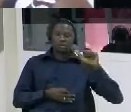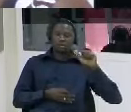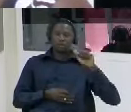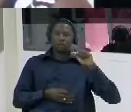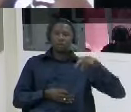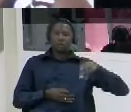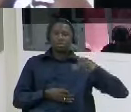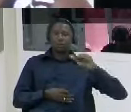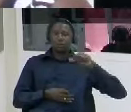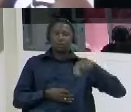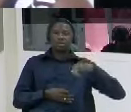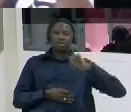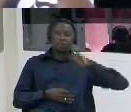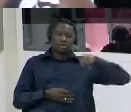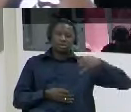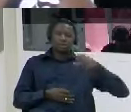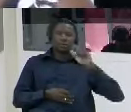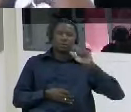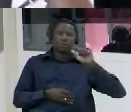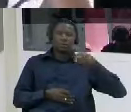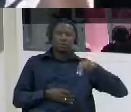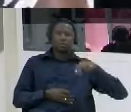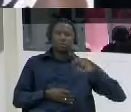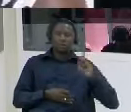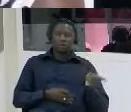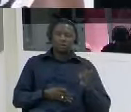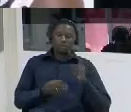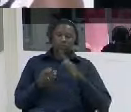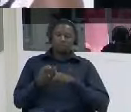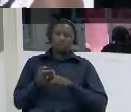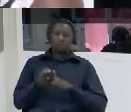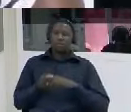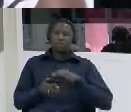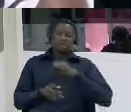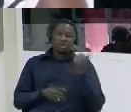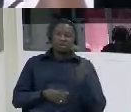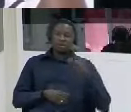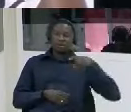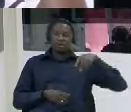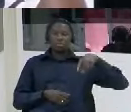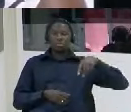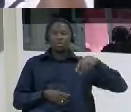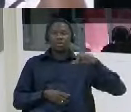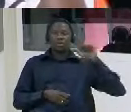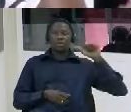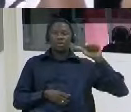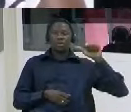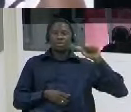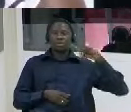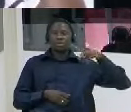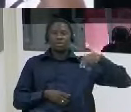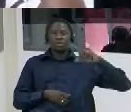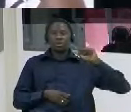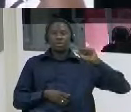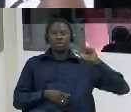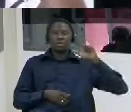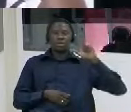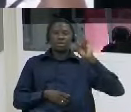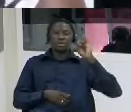part of it yes do